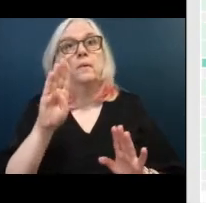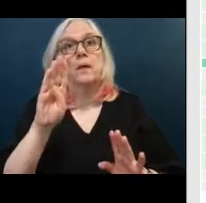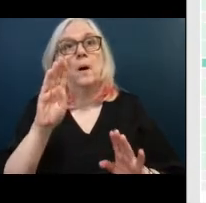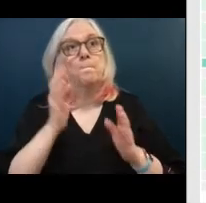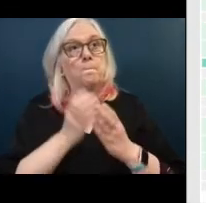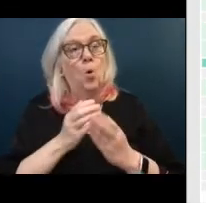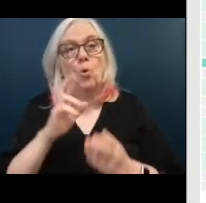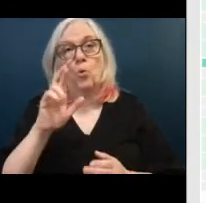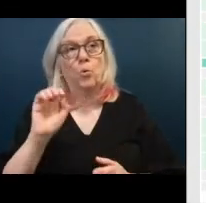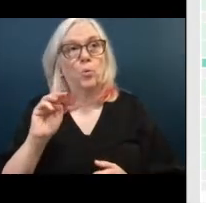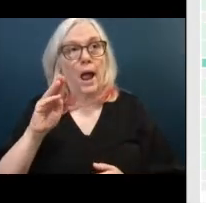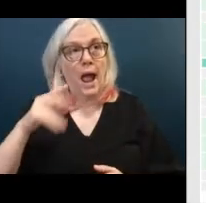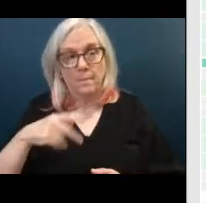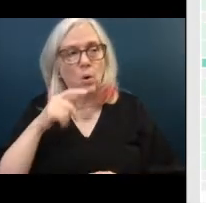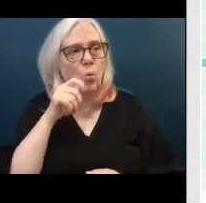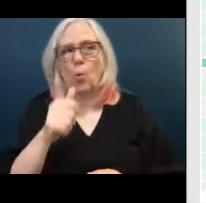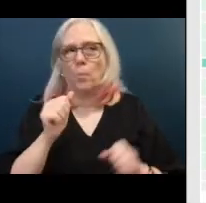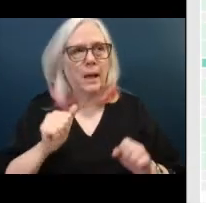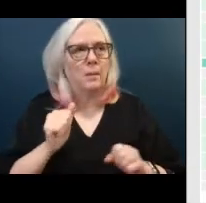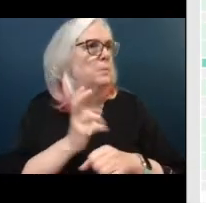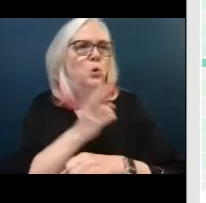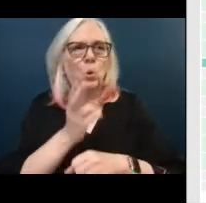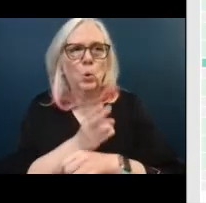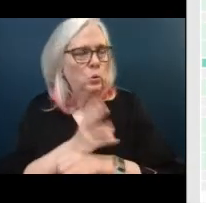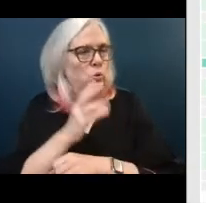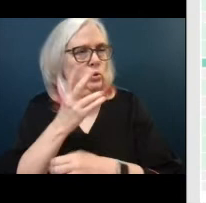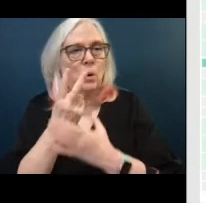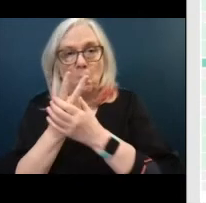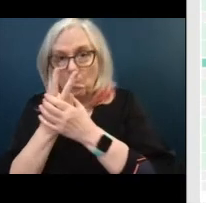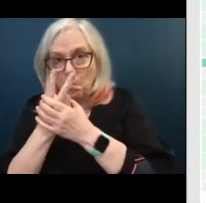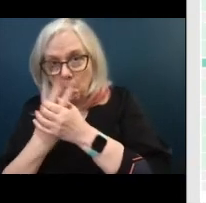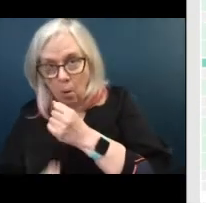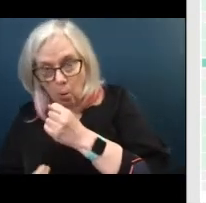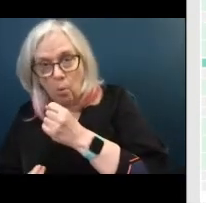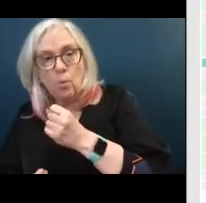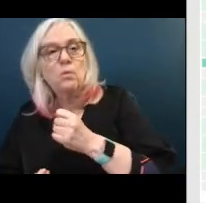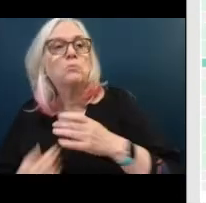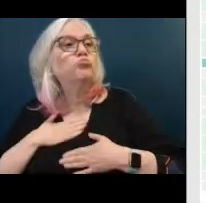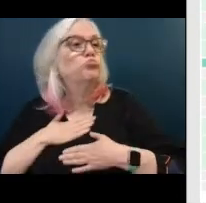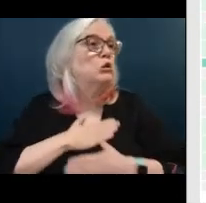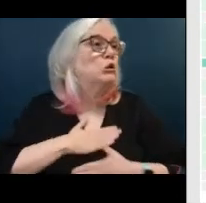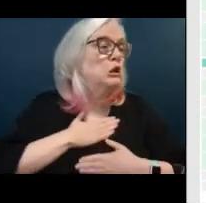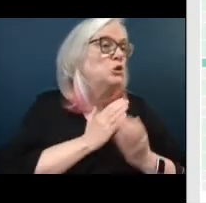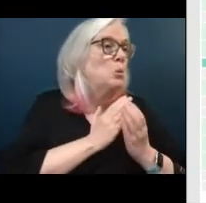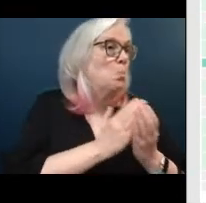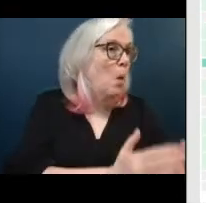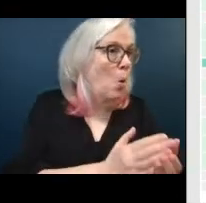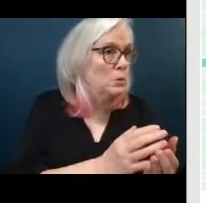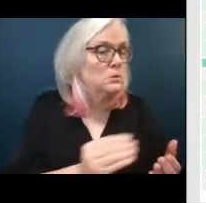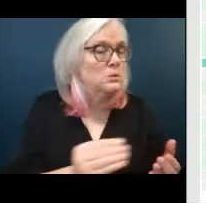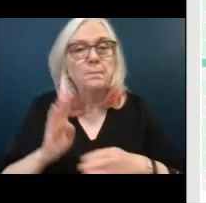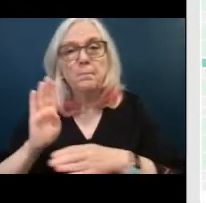accessible for um both leisure boat boating and commercial boating so